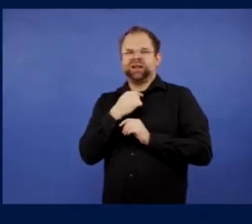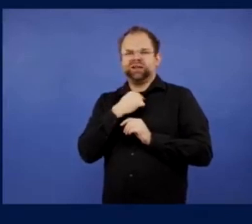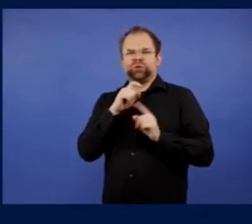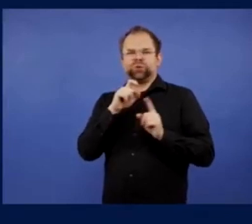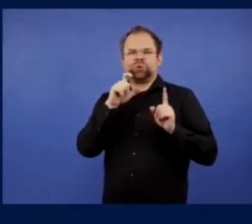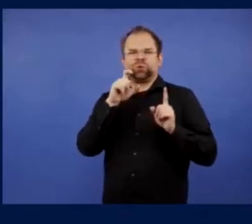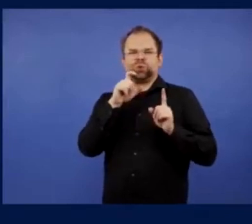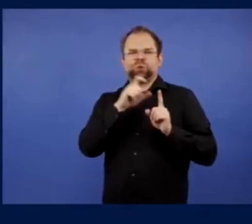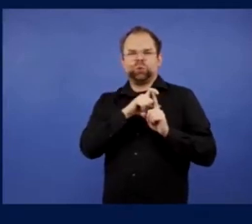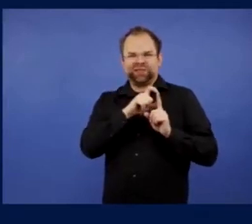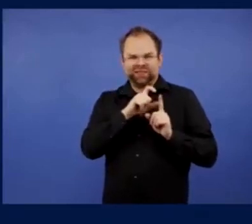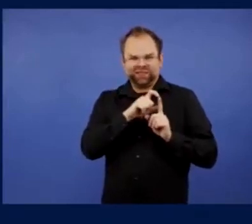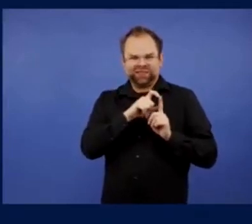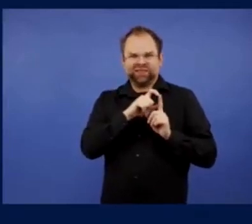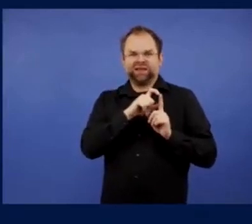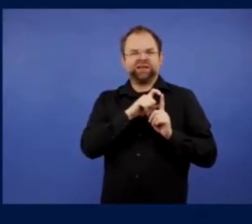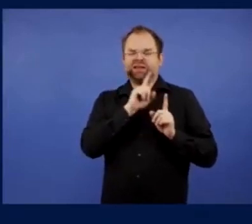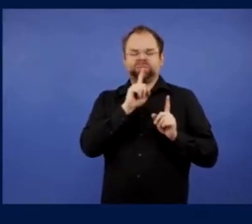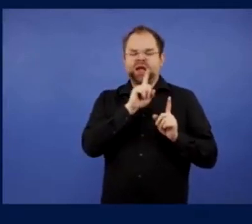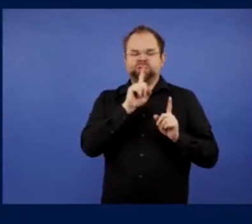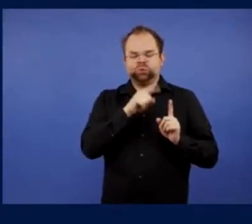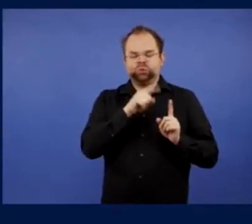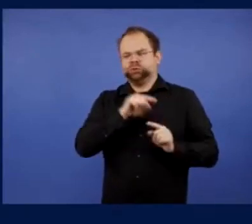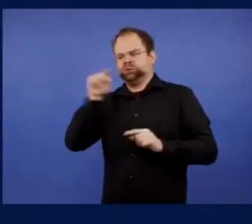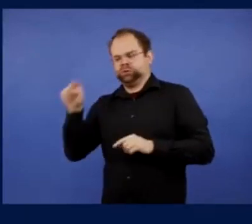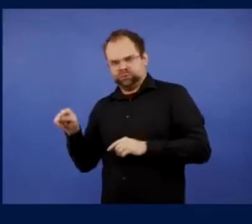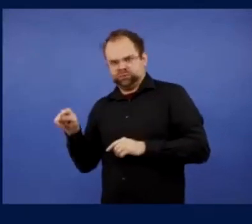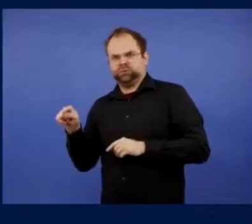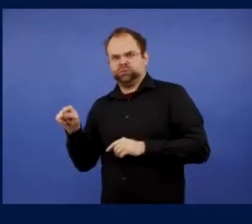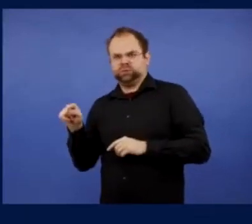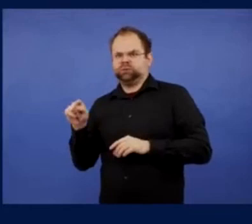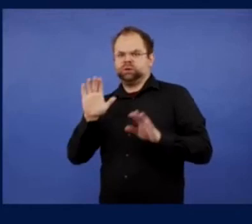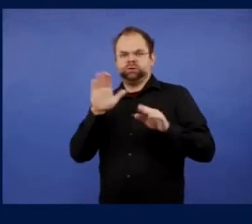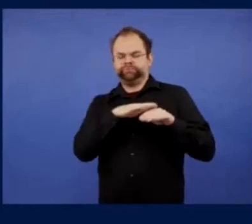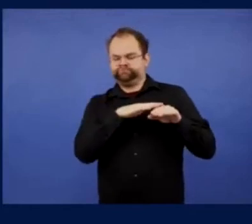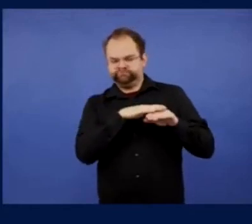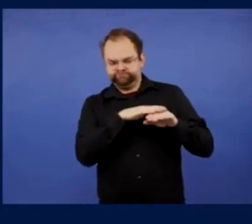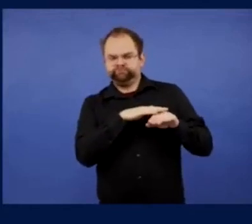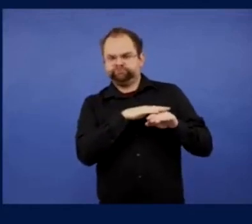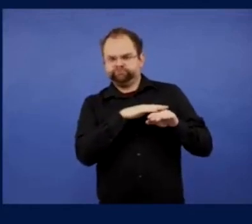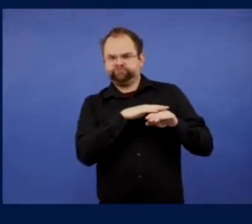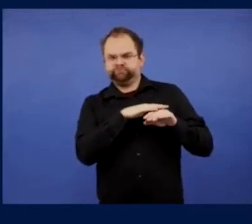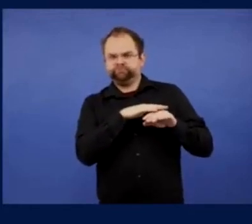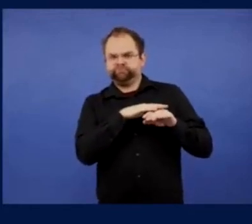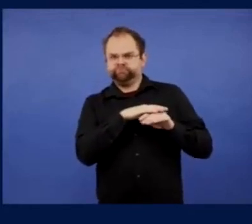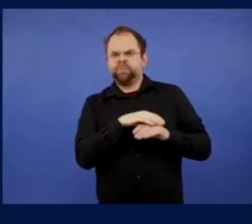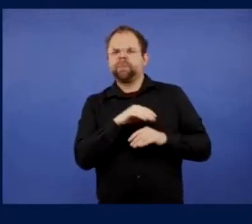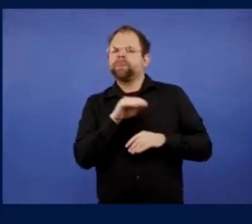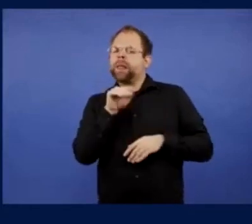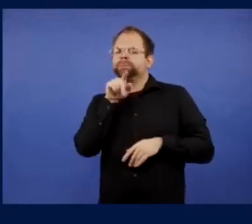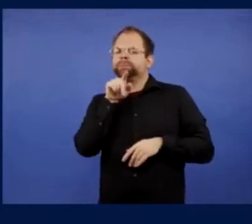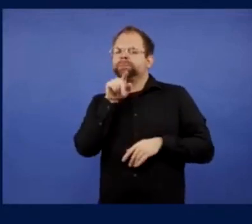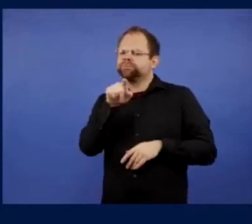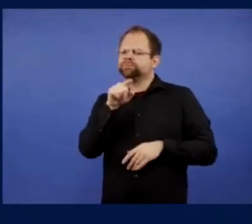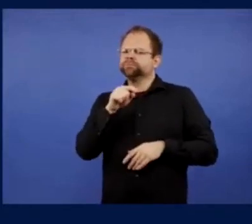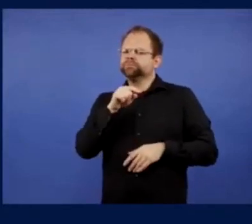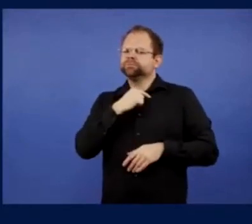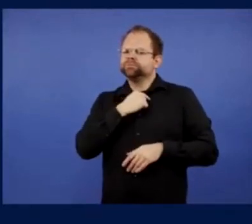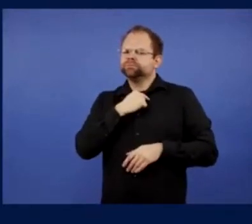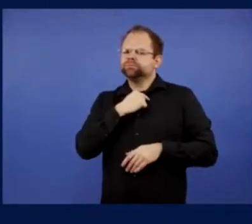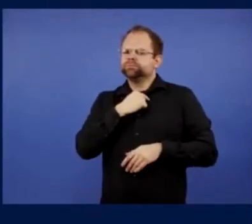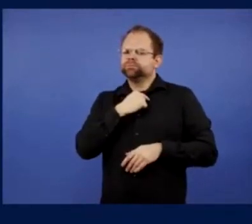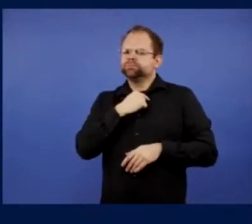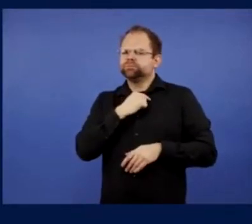going, um, to away matches, uh, with Dundee United? Yeah, sure. Um, you know,